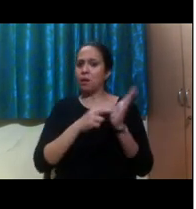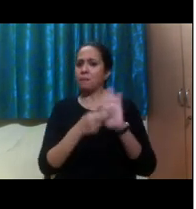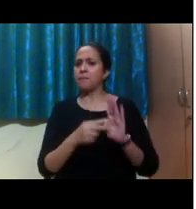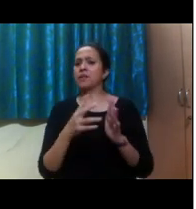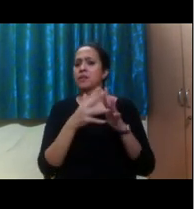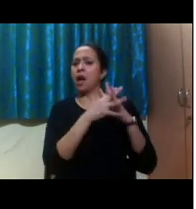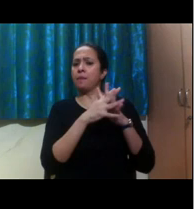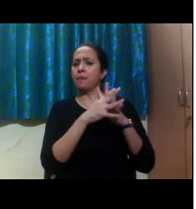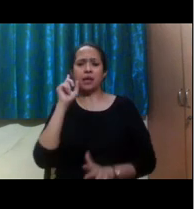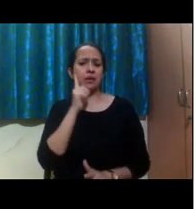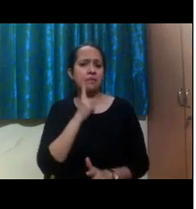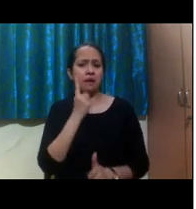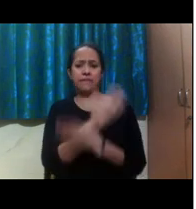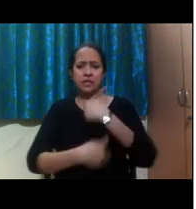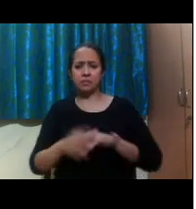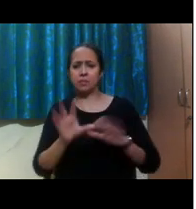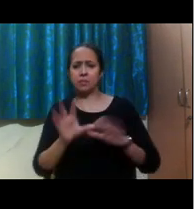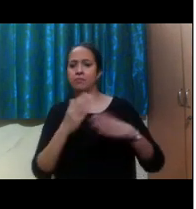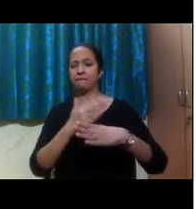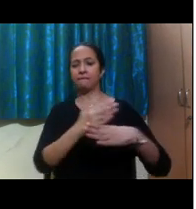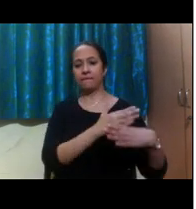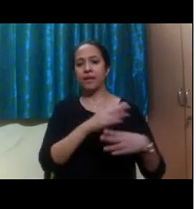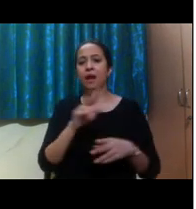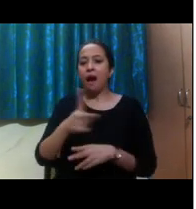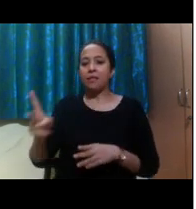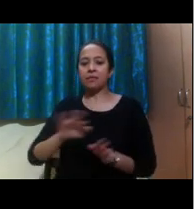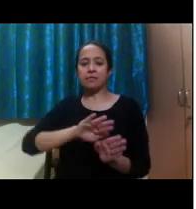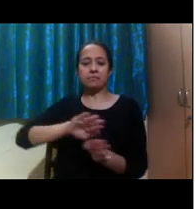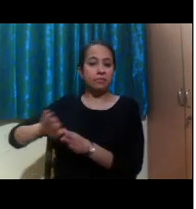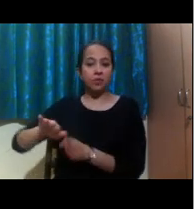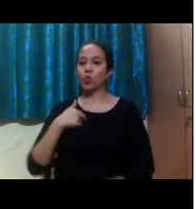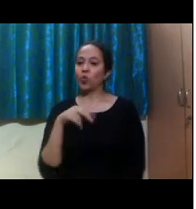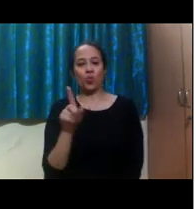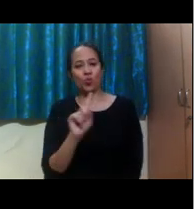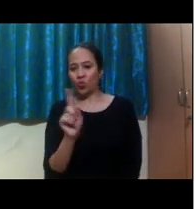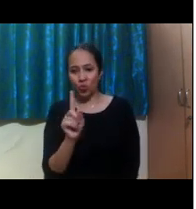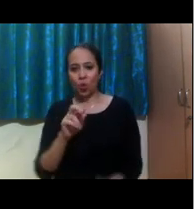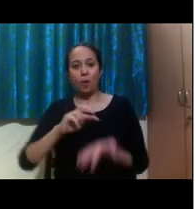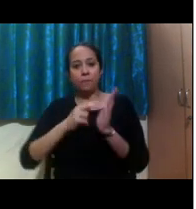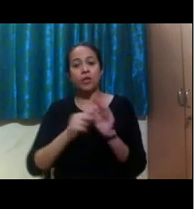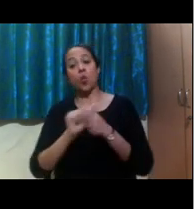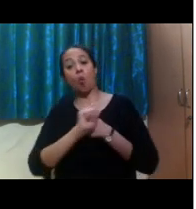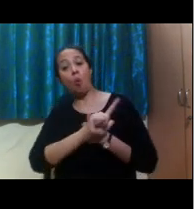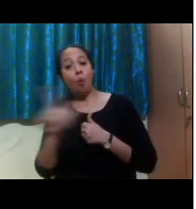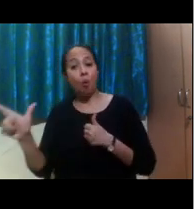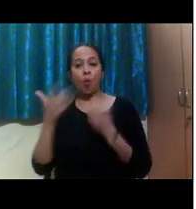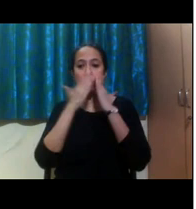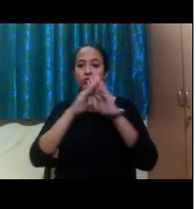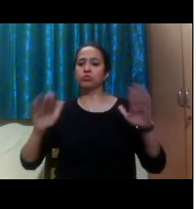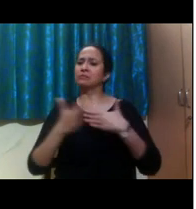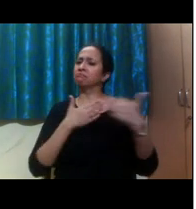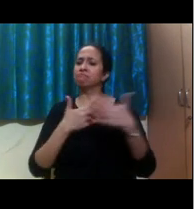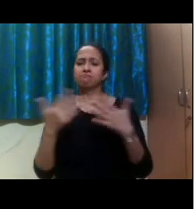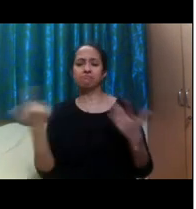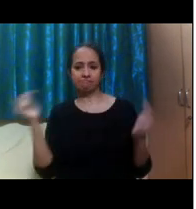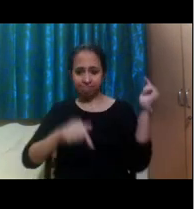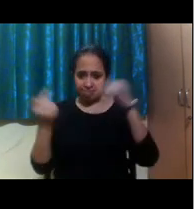important to know that the ADA also applies to international students and protects all students studying in the United States.